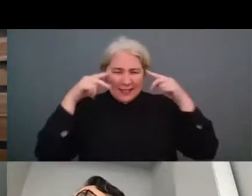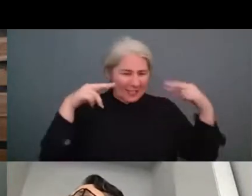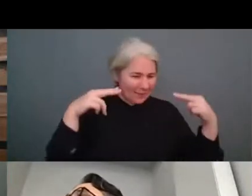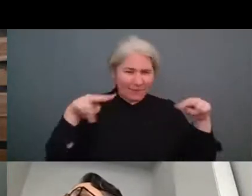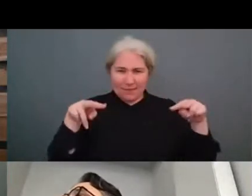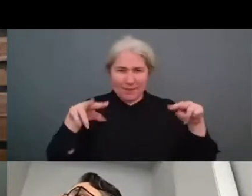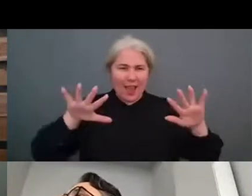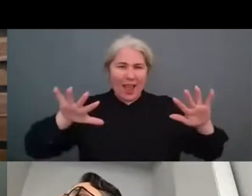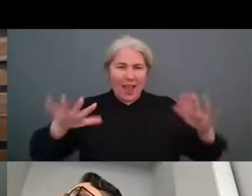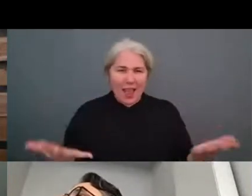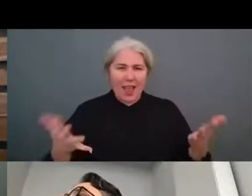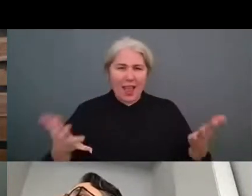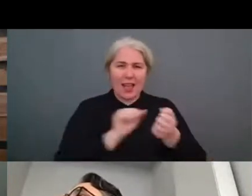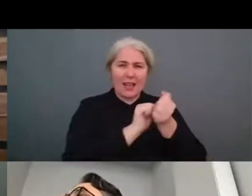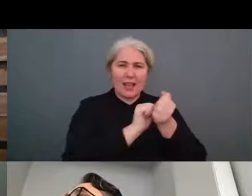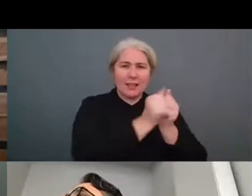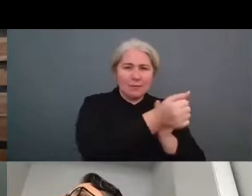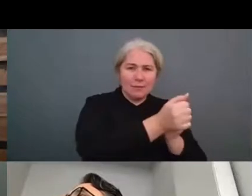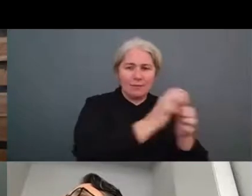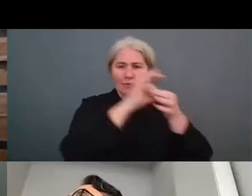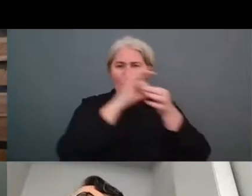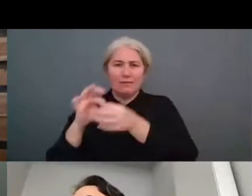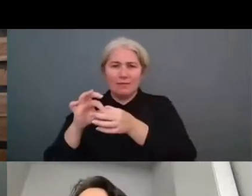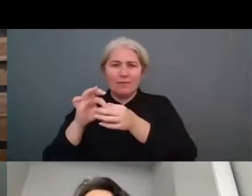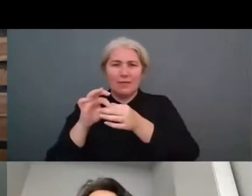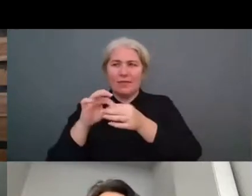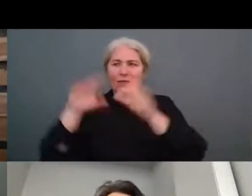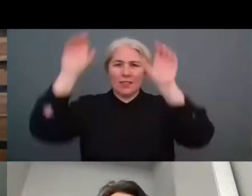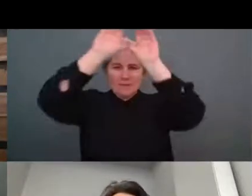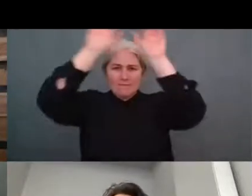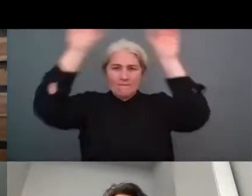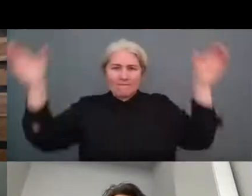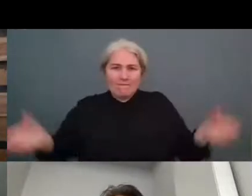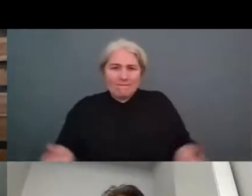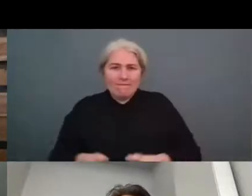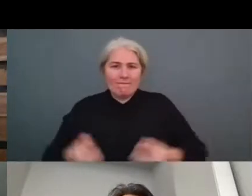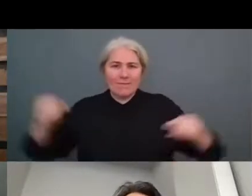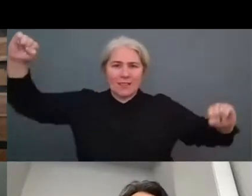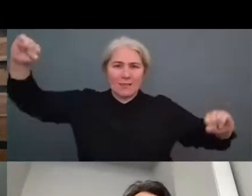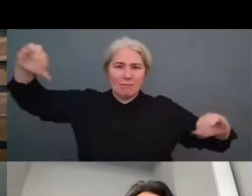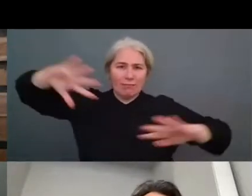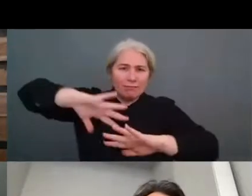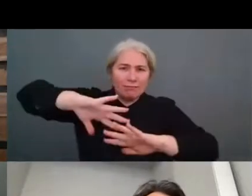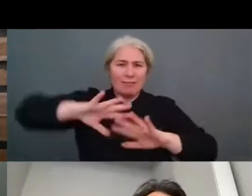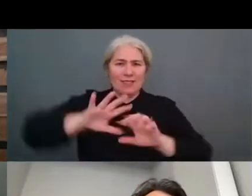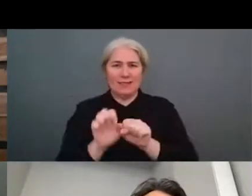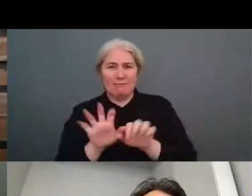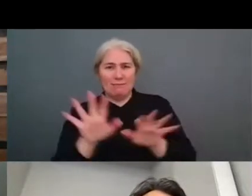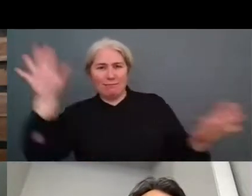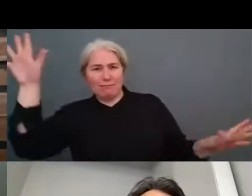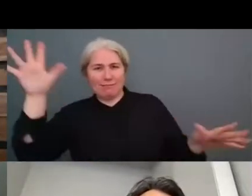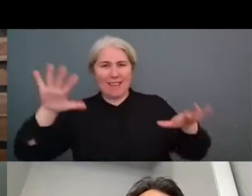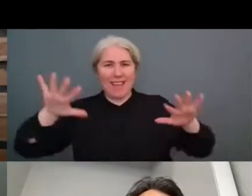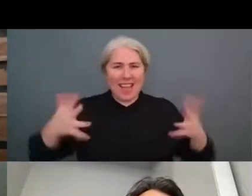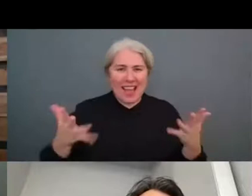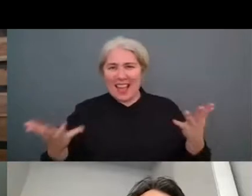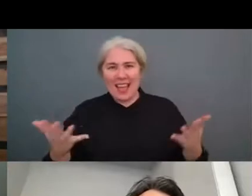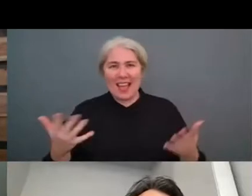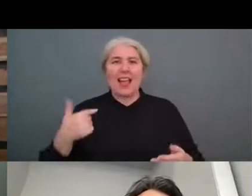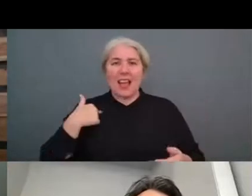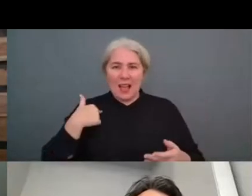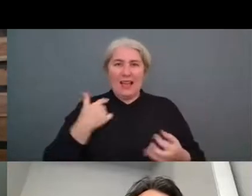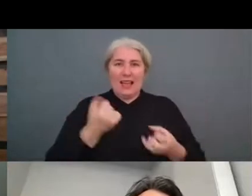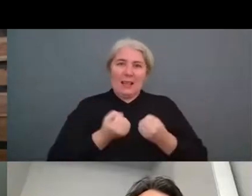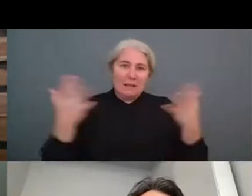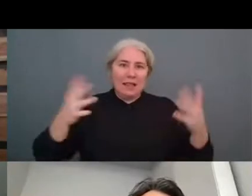sports and biodiversity and this took you know three four years to collect data information guidelines